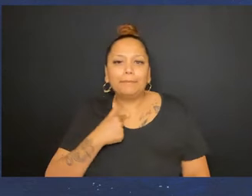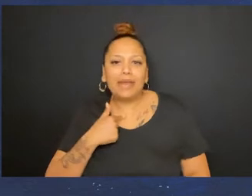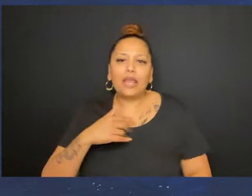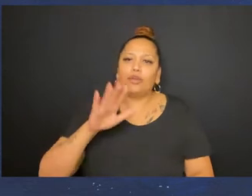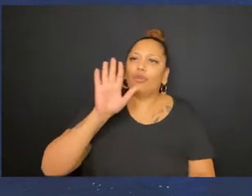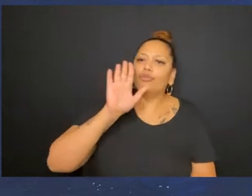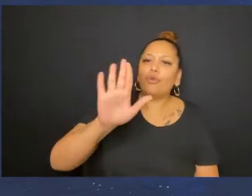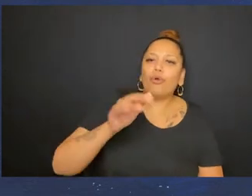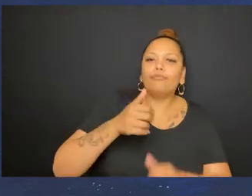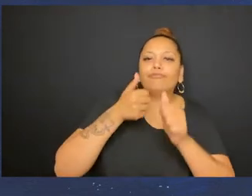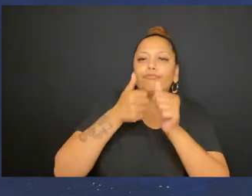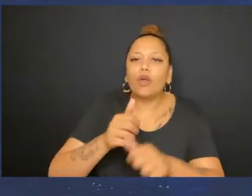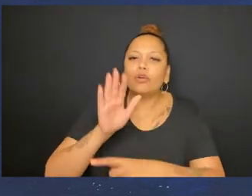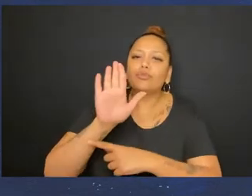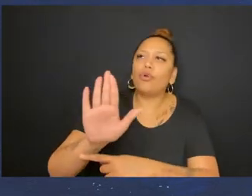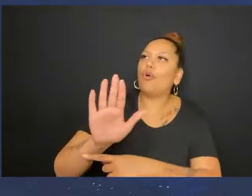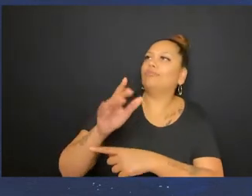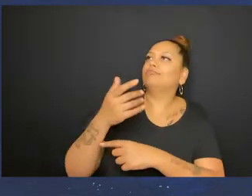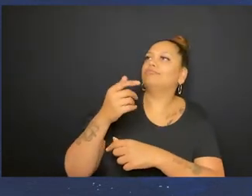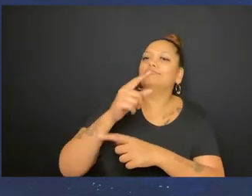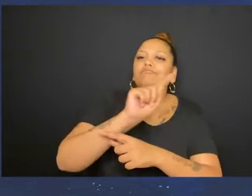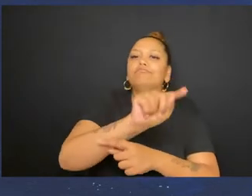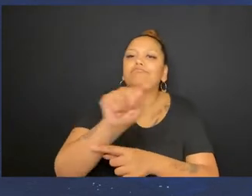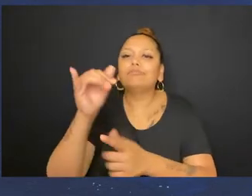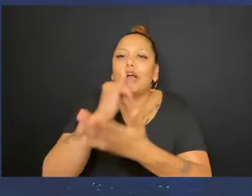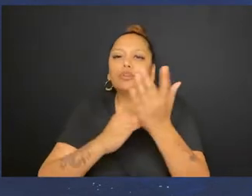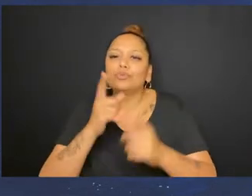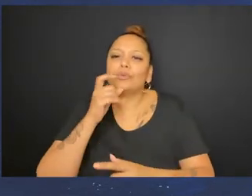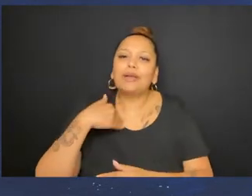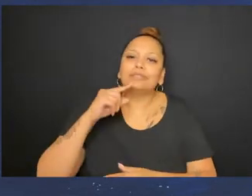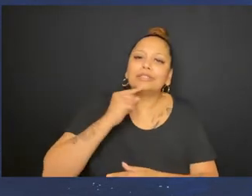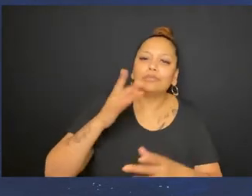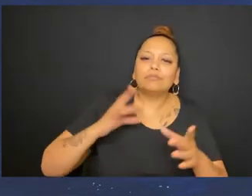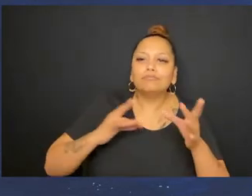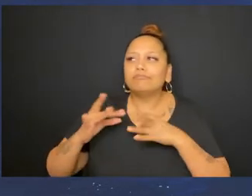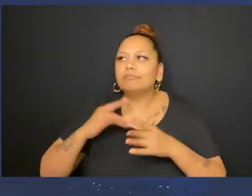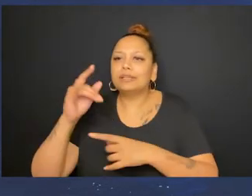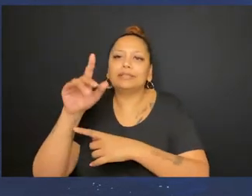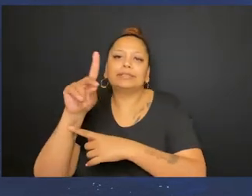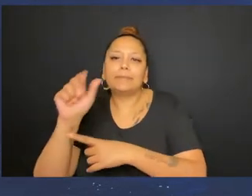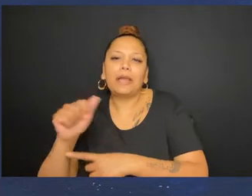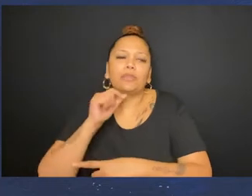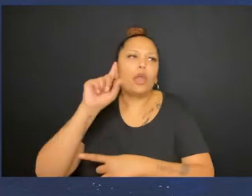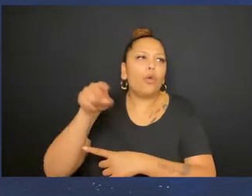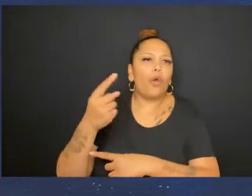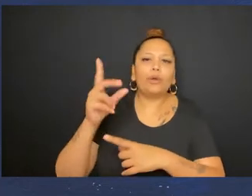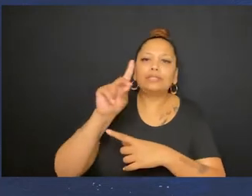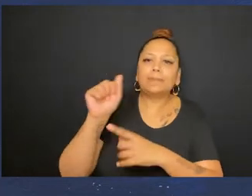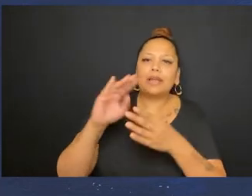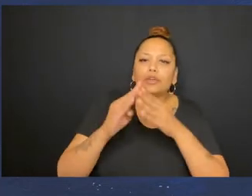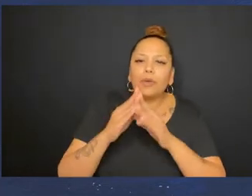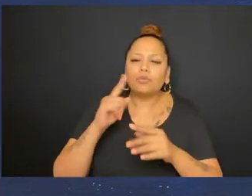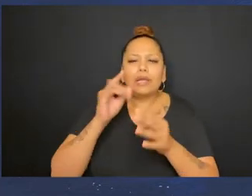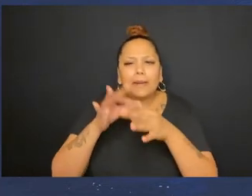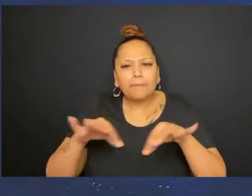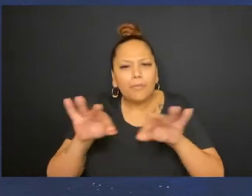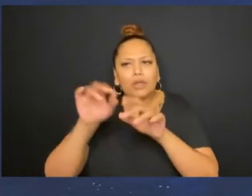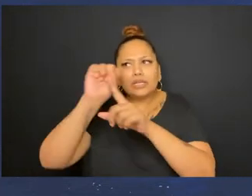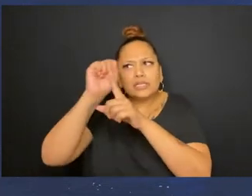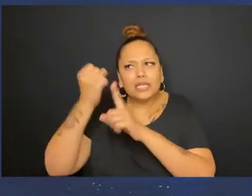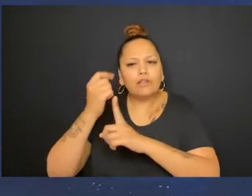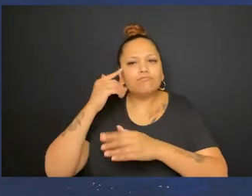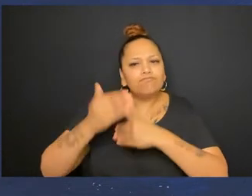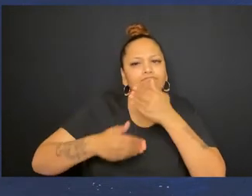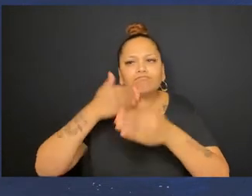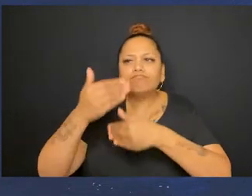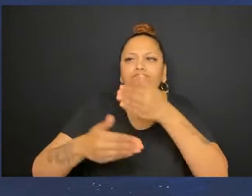all of your fellow disabled, chronically ill, immunocompromised neighbours safe. And not just the disabled community. It's everyone. This is so